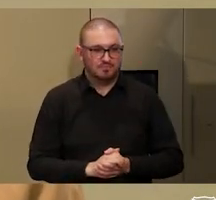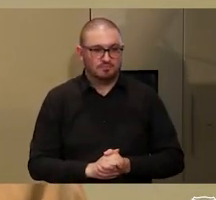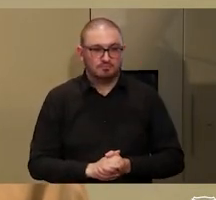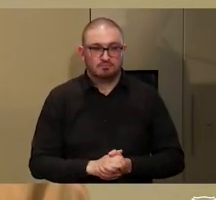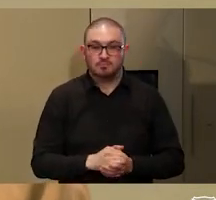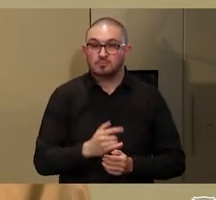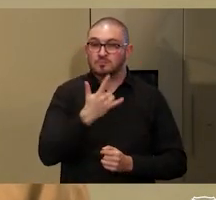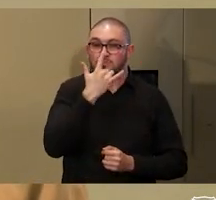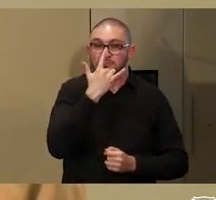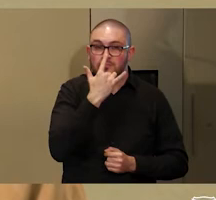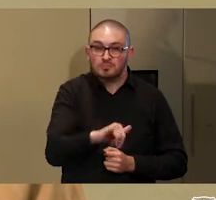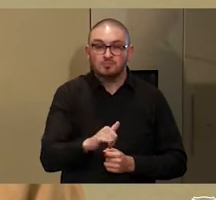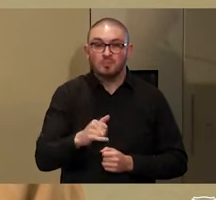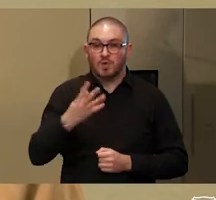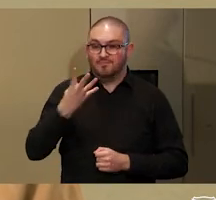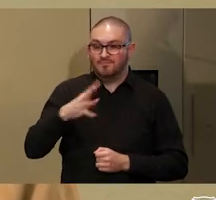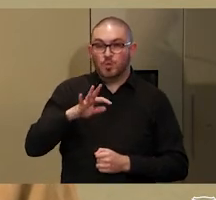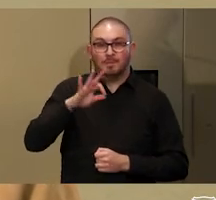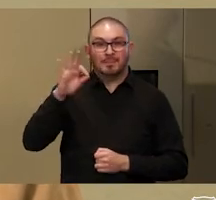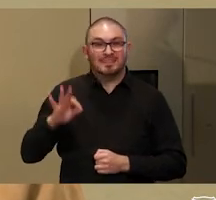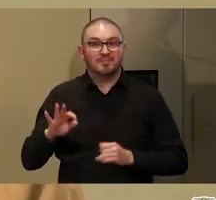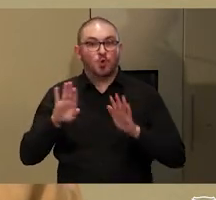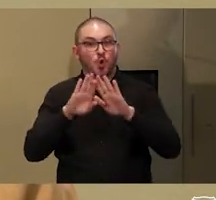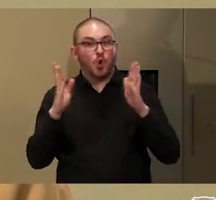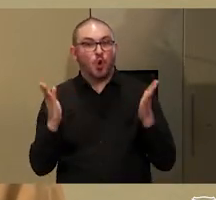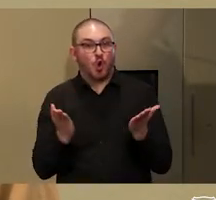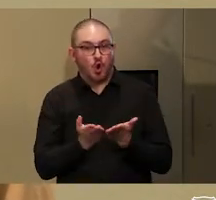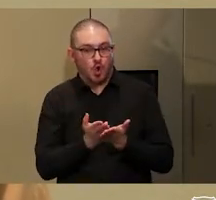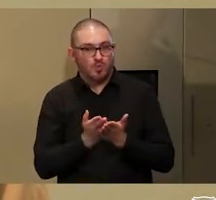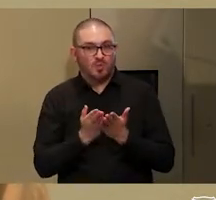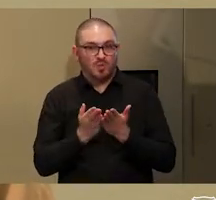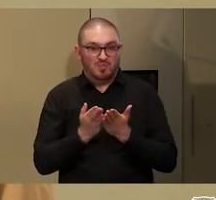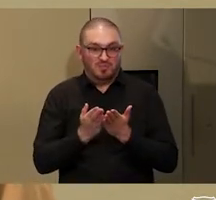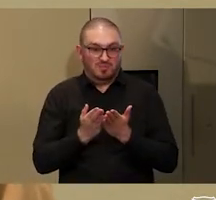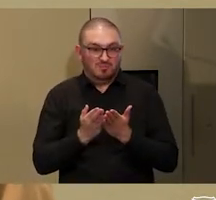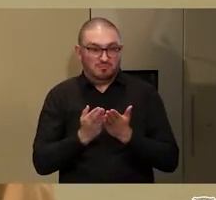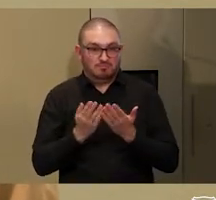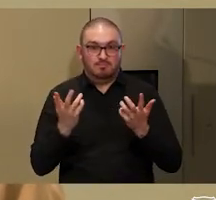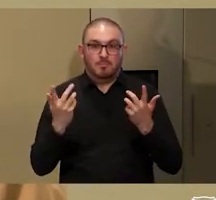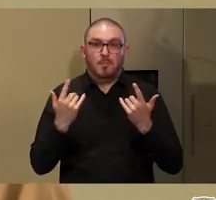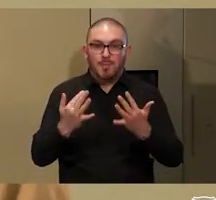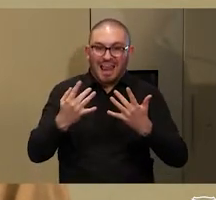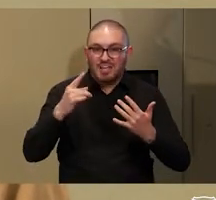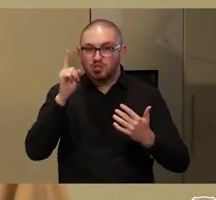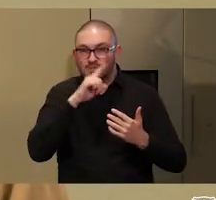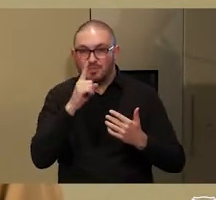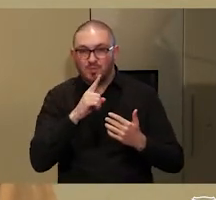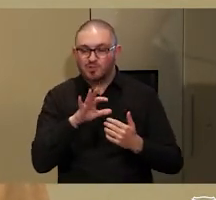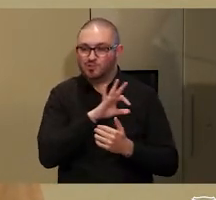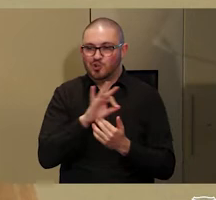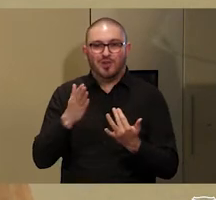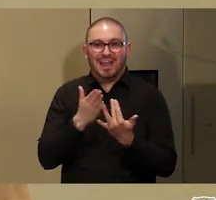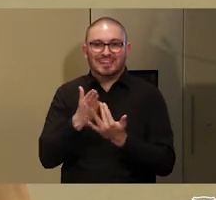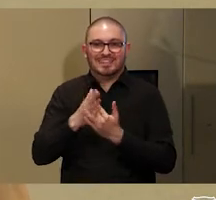40% of the global population does not access education in a language that they understand.